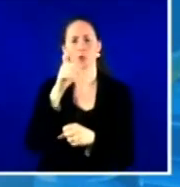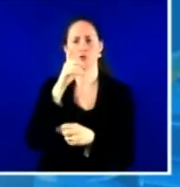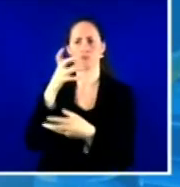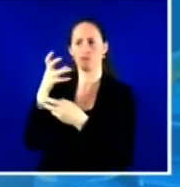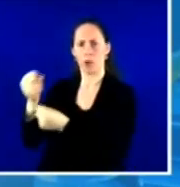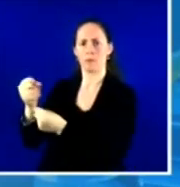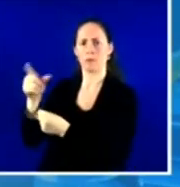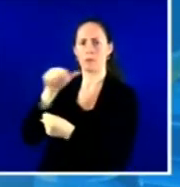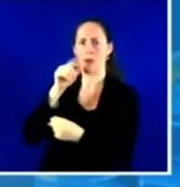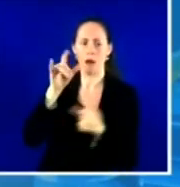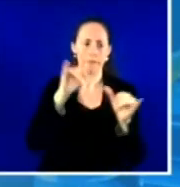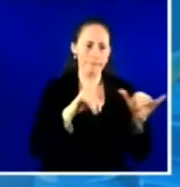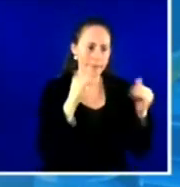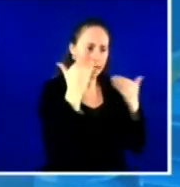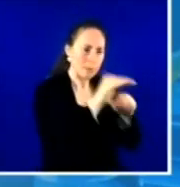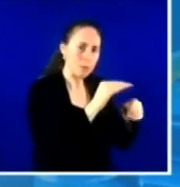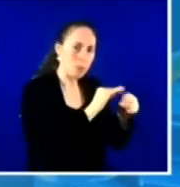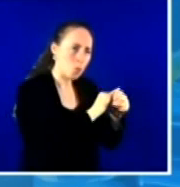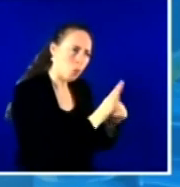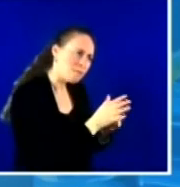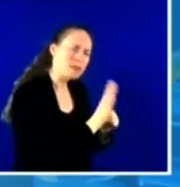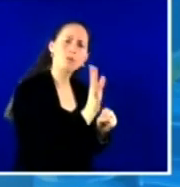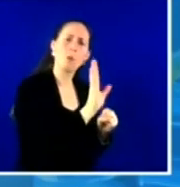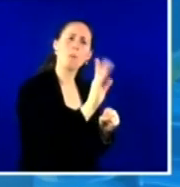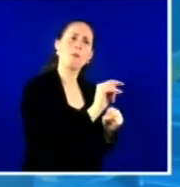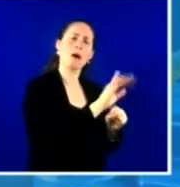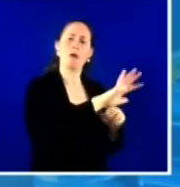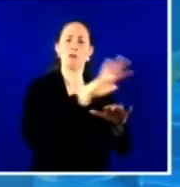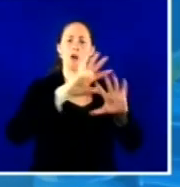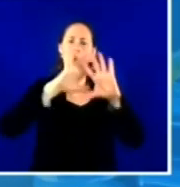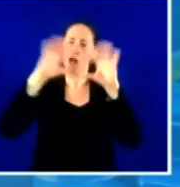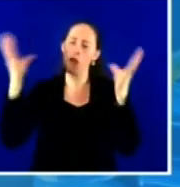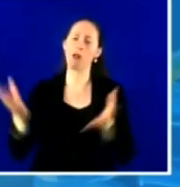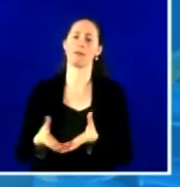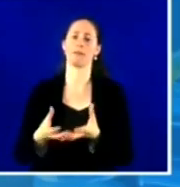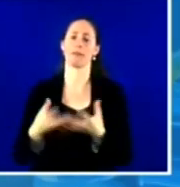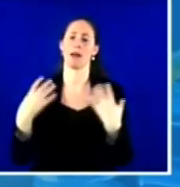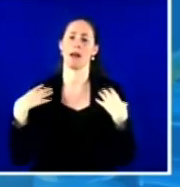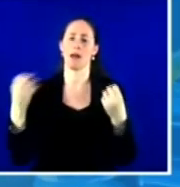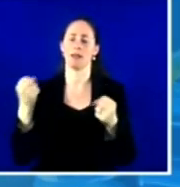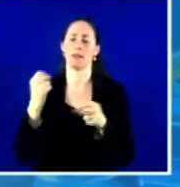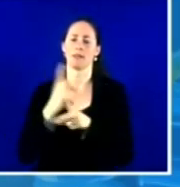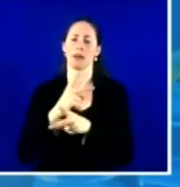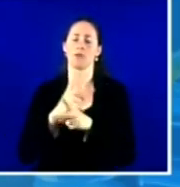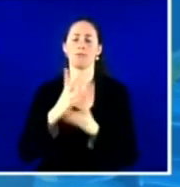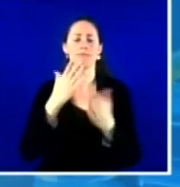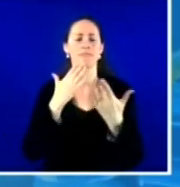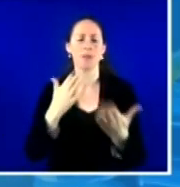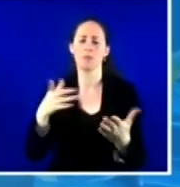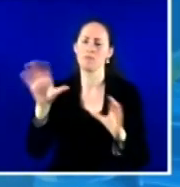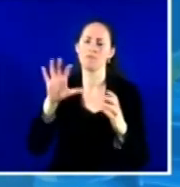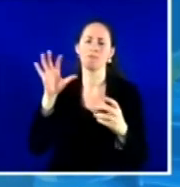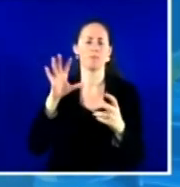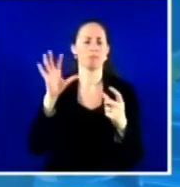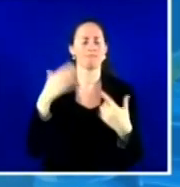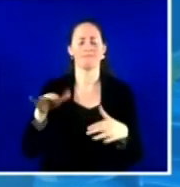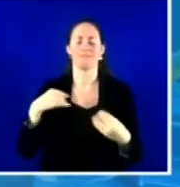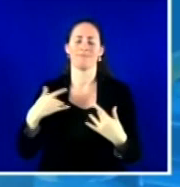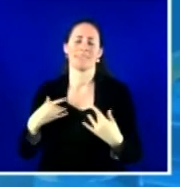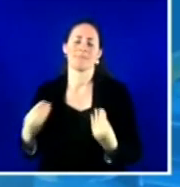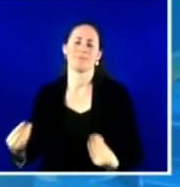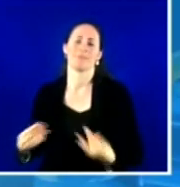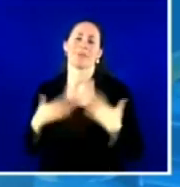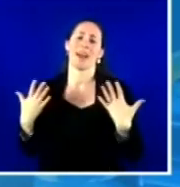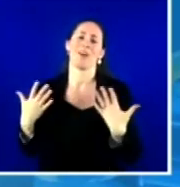equity. So you're, you're doing just so much and it really is inspiring. It's made me very hopeful, very optimistic.